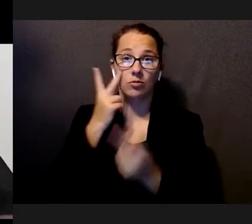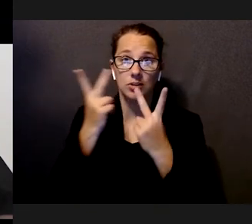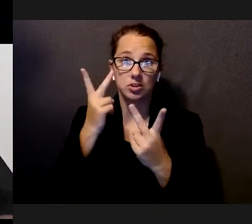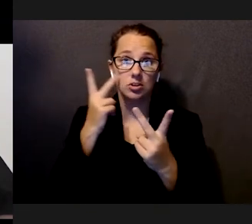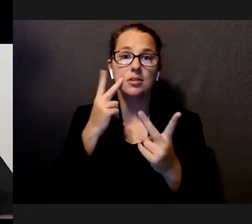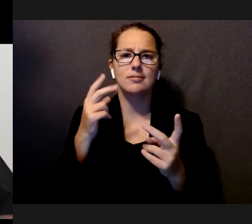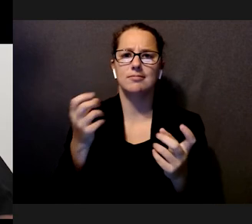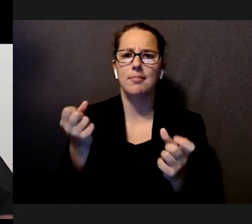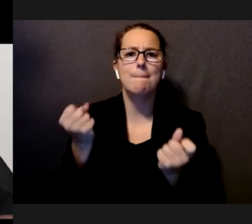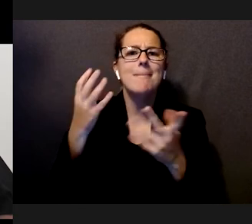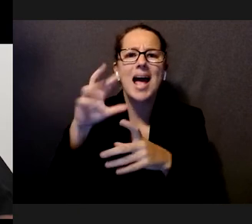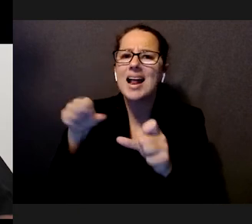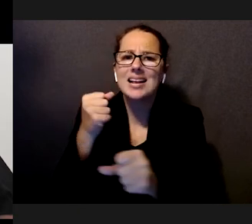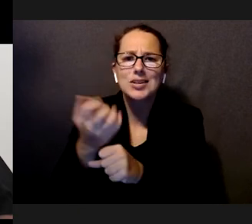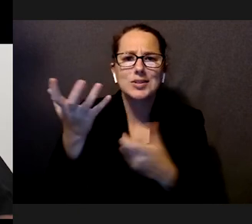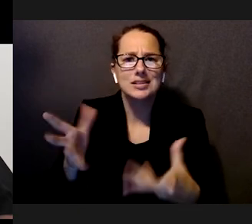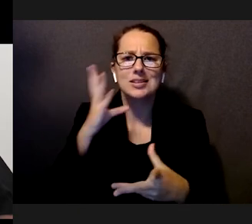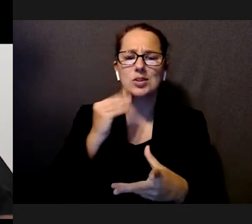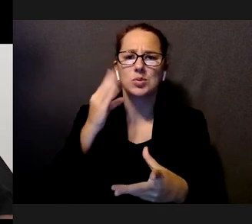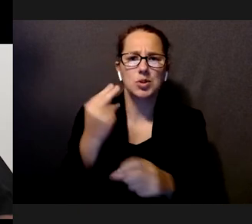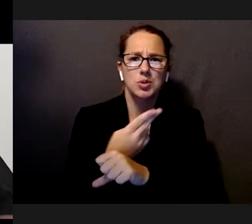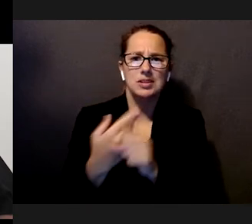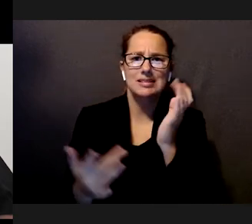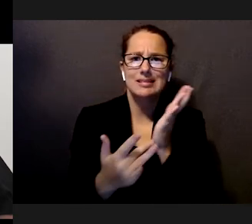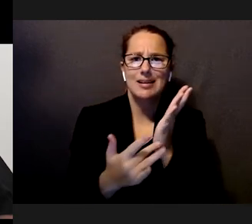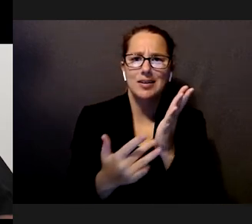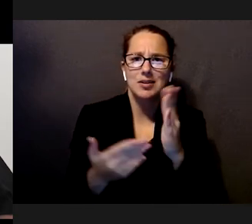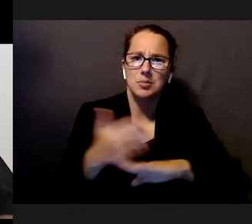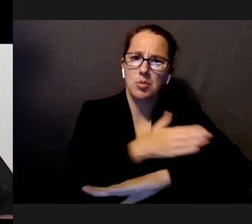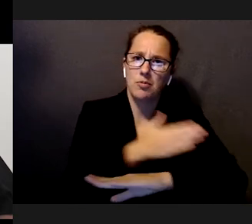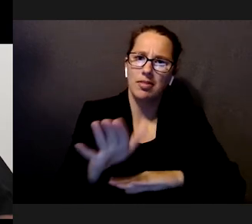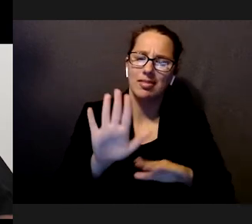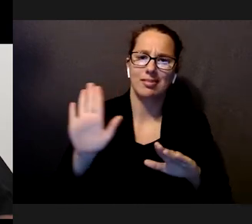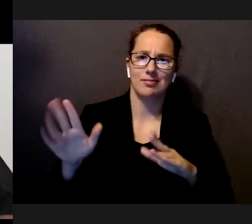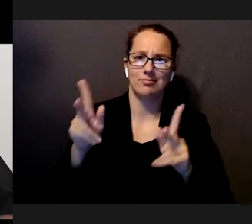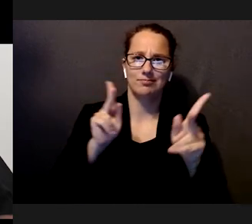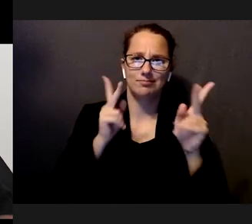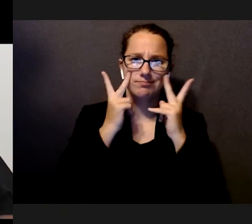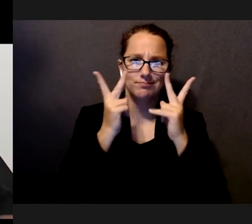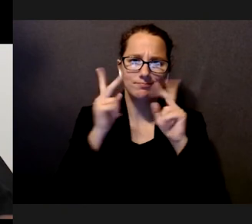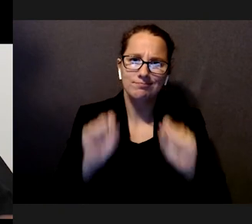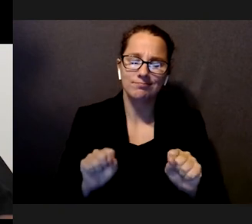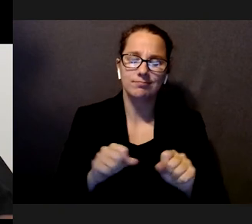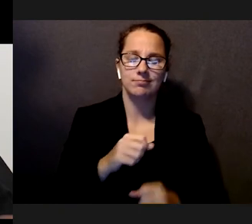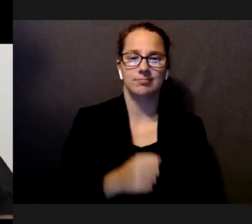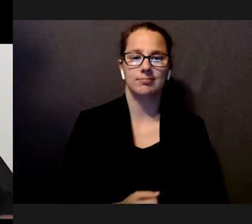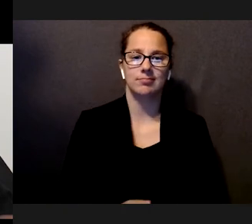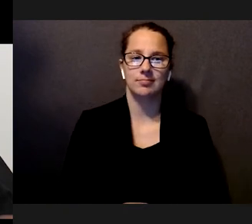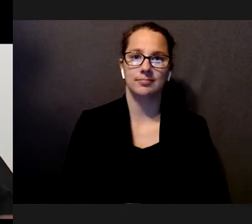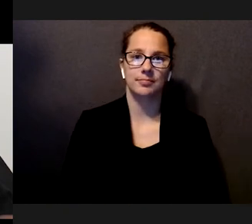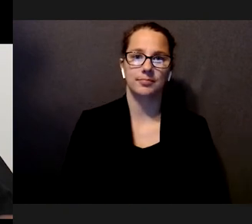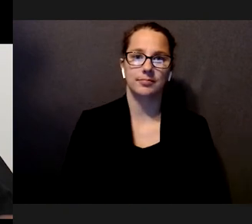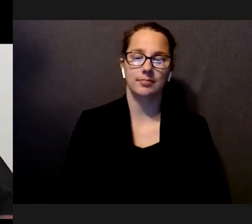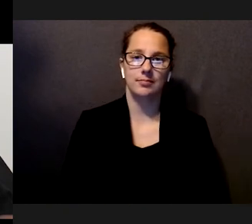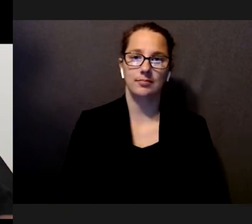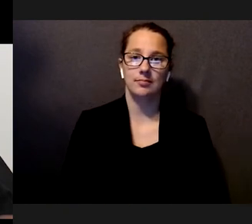forms of electronic vision enhancement. So, in this slide, you can see some examples. People use